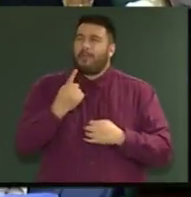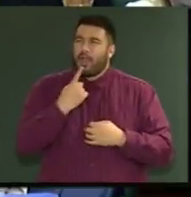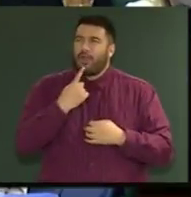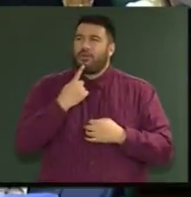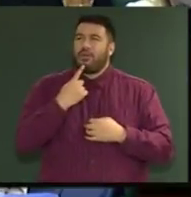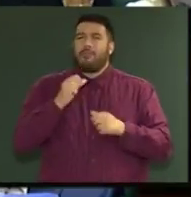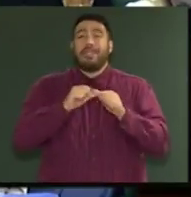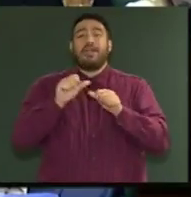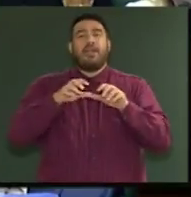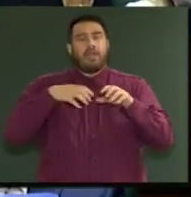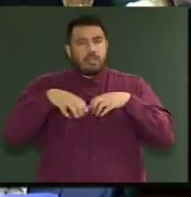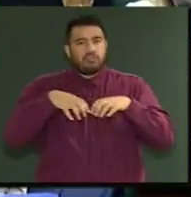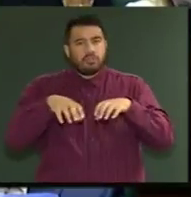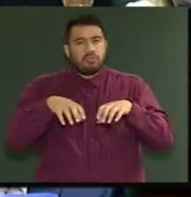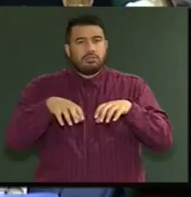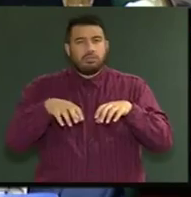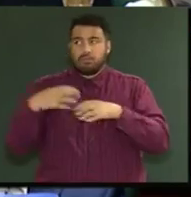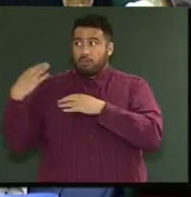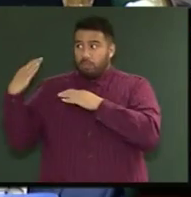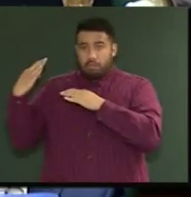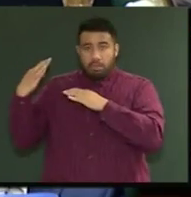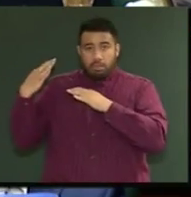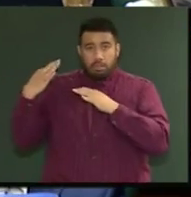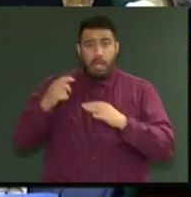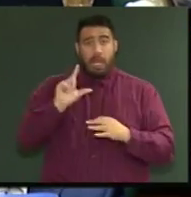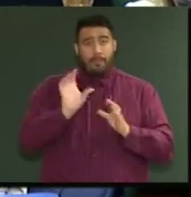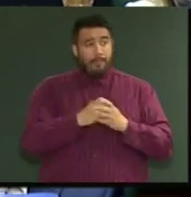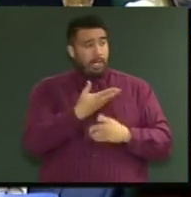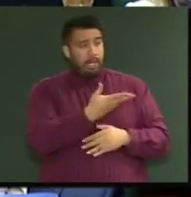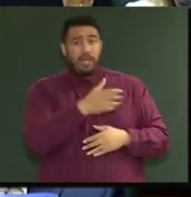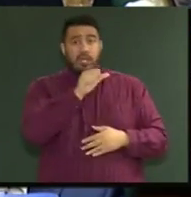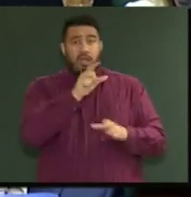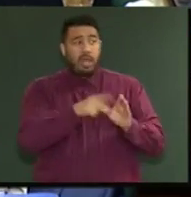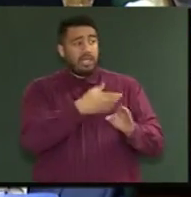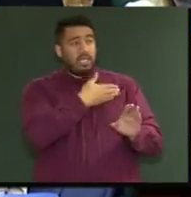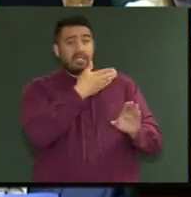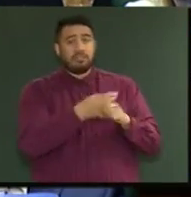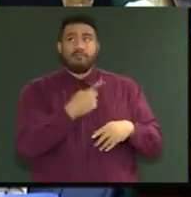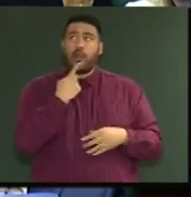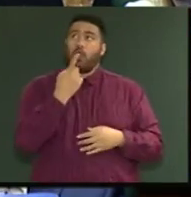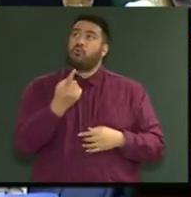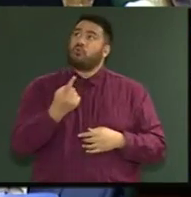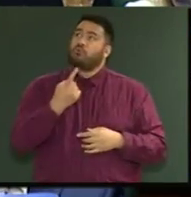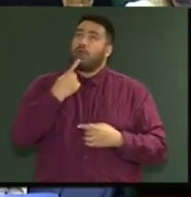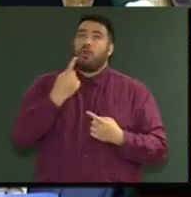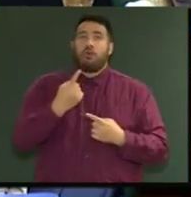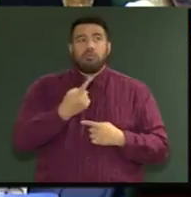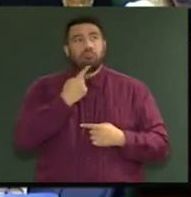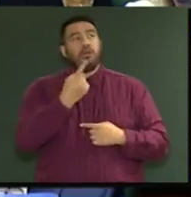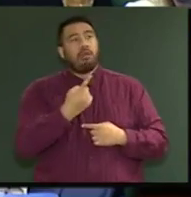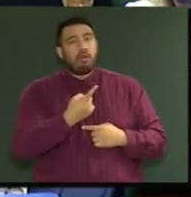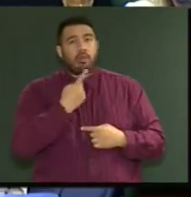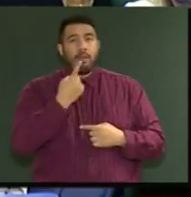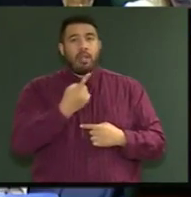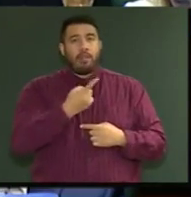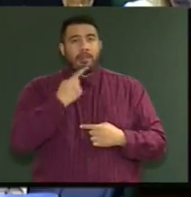something about it. And for too long, the Labour Party, in fact for nine years, have moaned and moaned and moaned. And